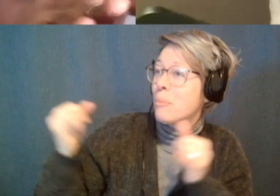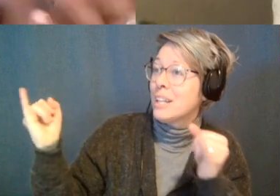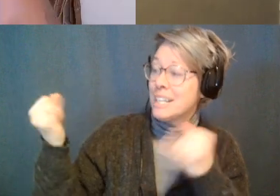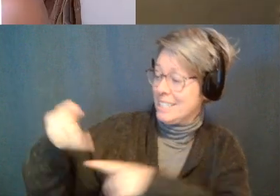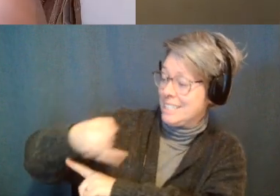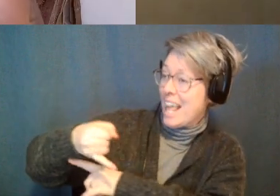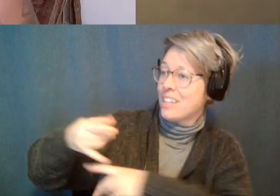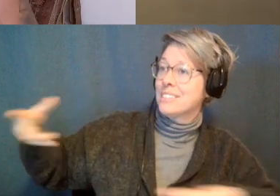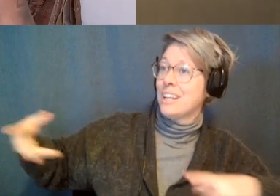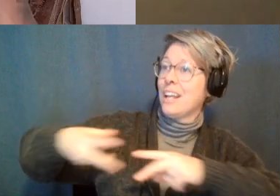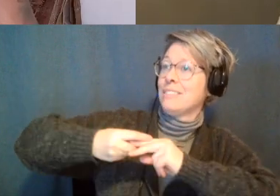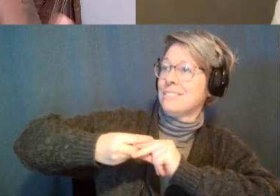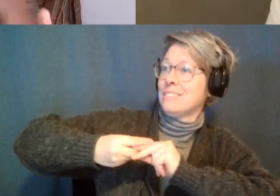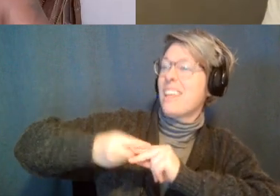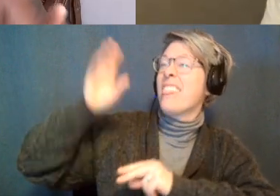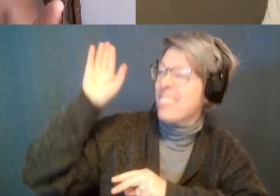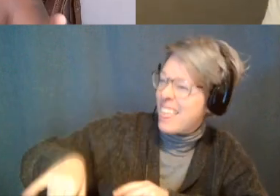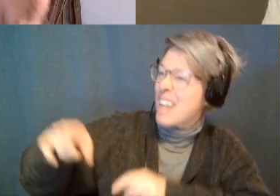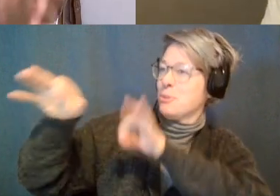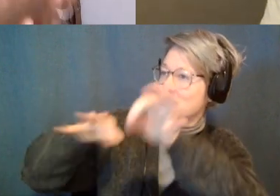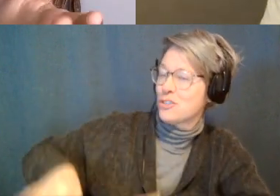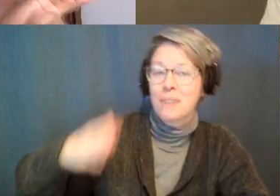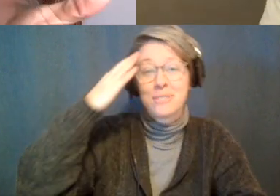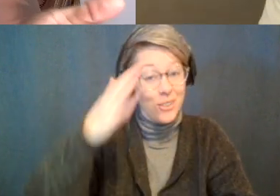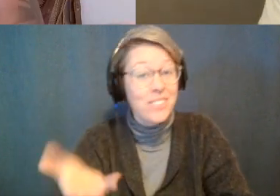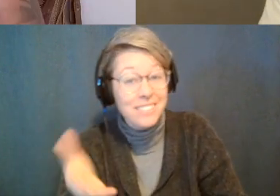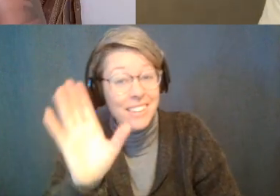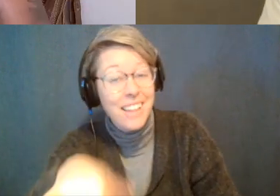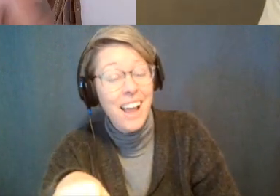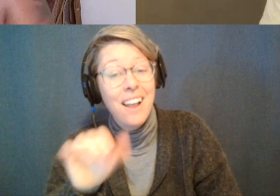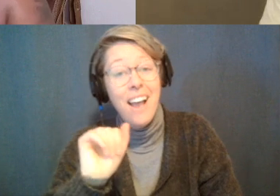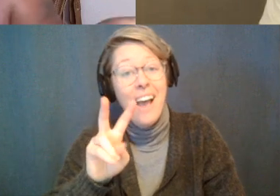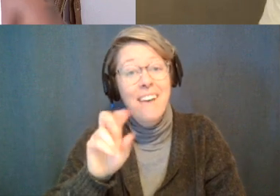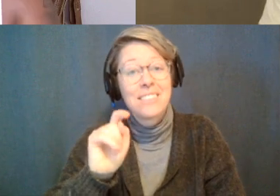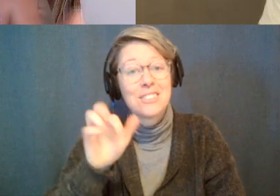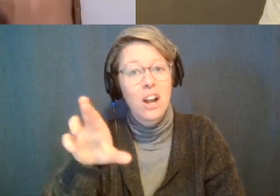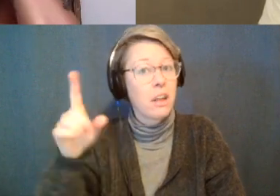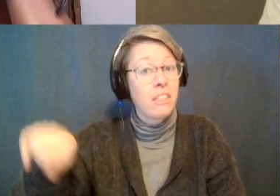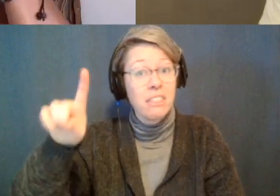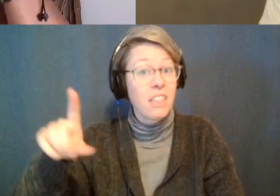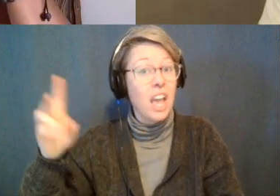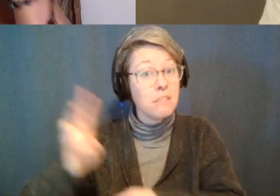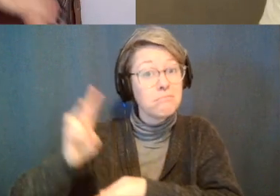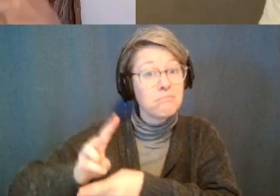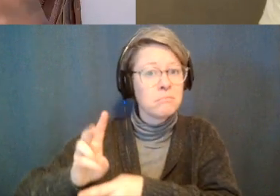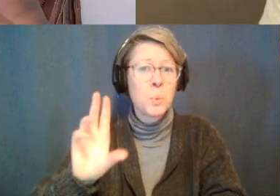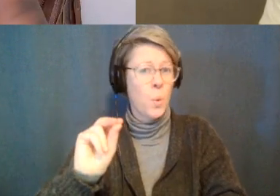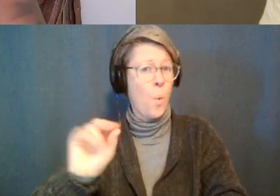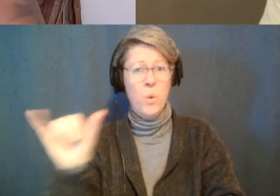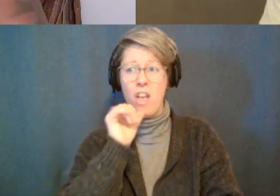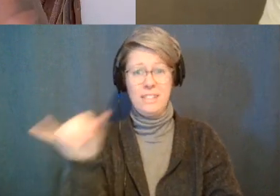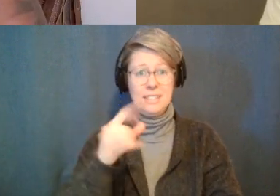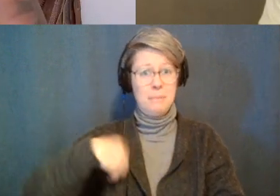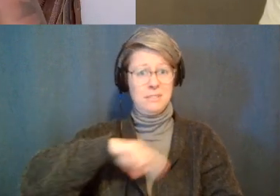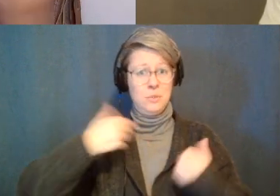just described that put your part that's what it is it's like that moment and like the thing is an avatar they didn't have physical sex the way we think about it they were just